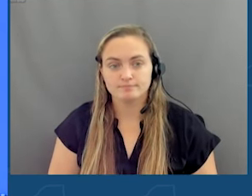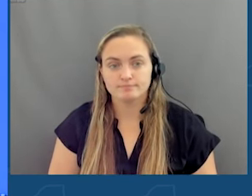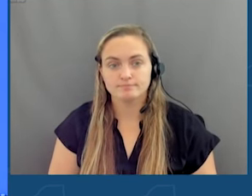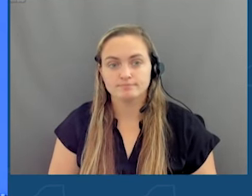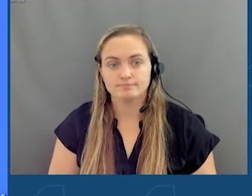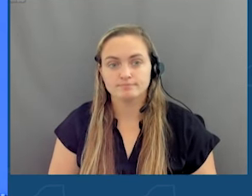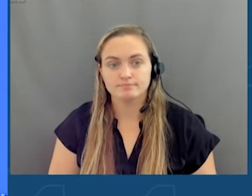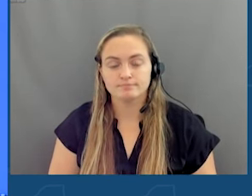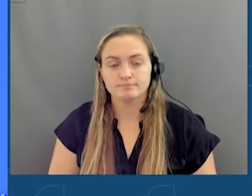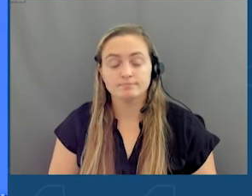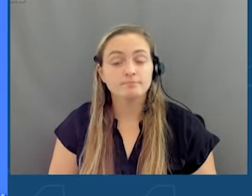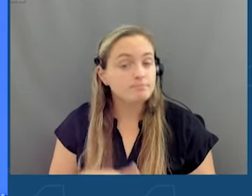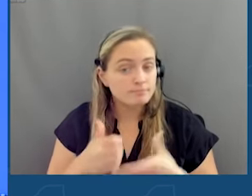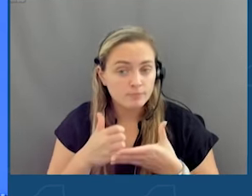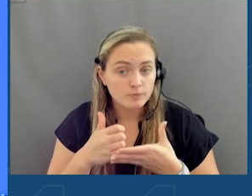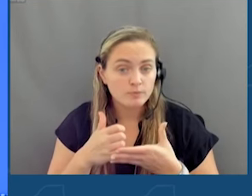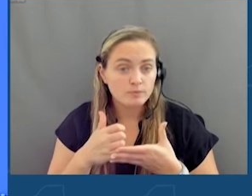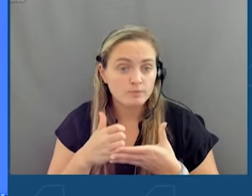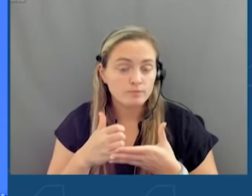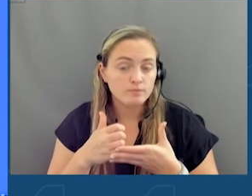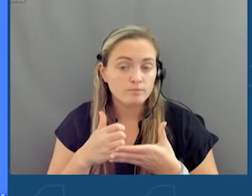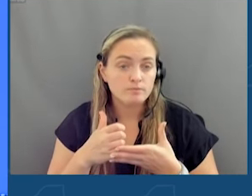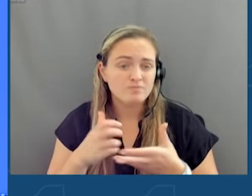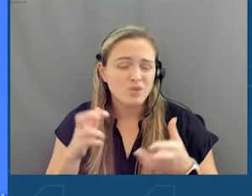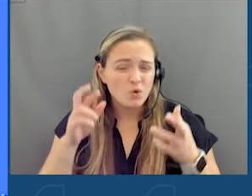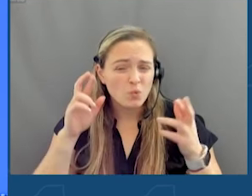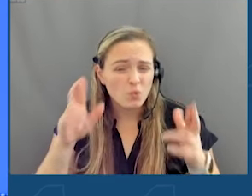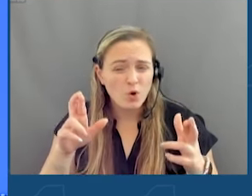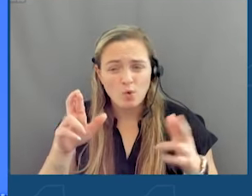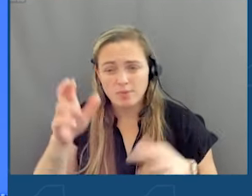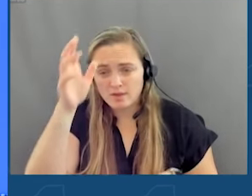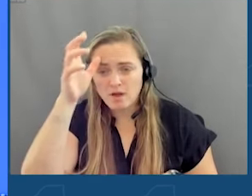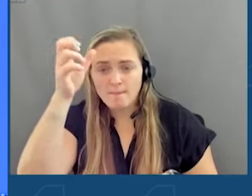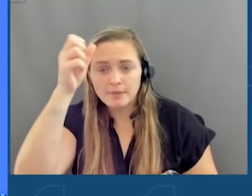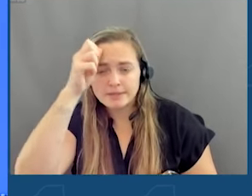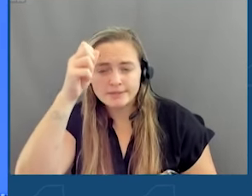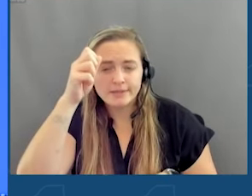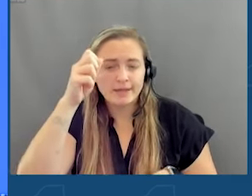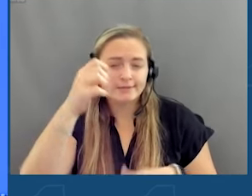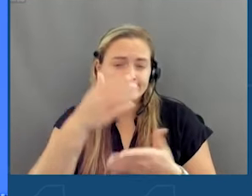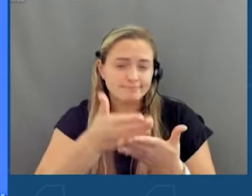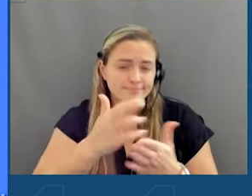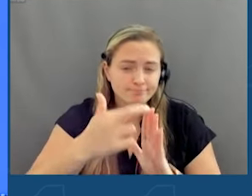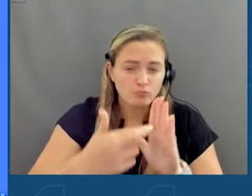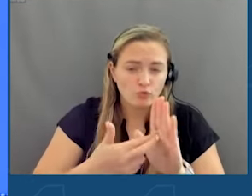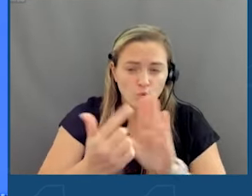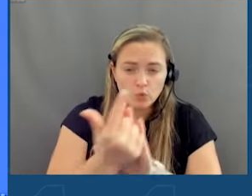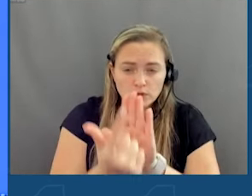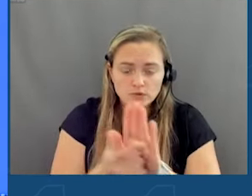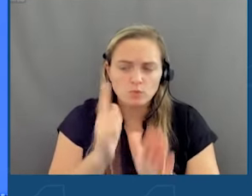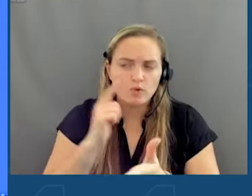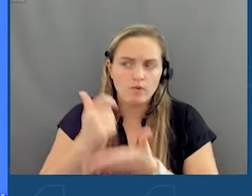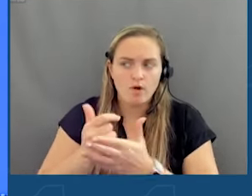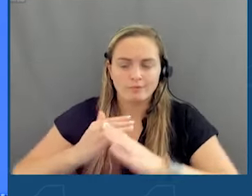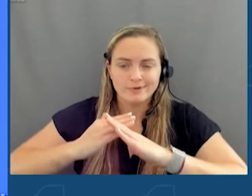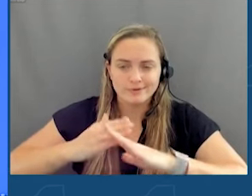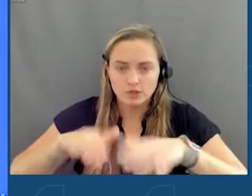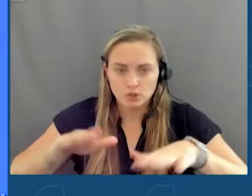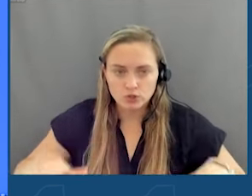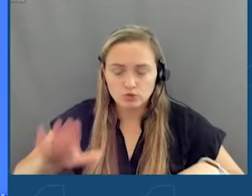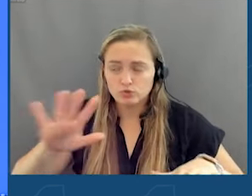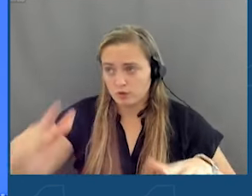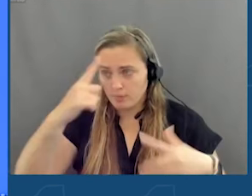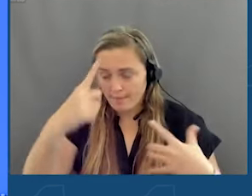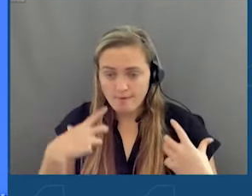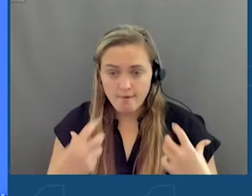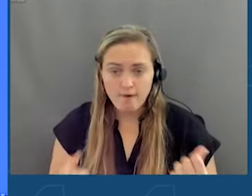We hope that these common sense measures will help protect our children, protect their mental health,